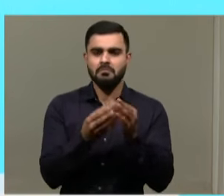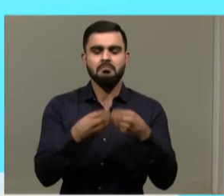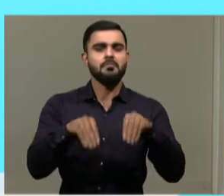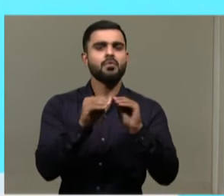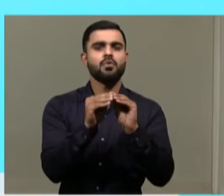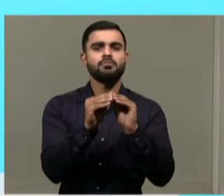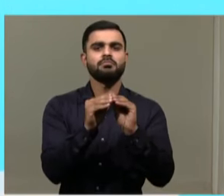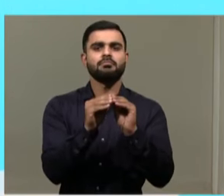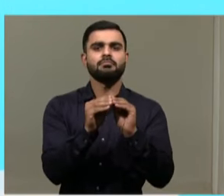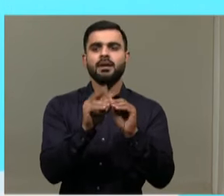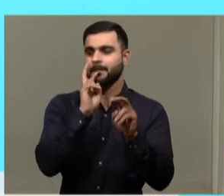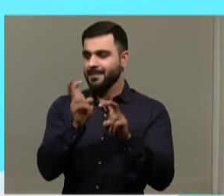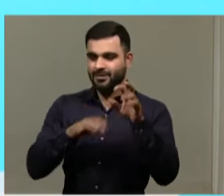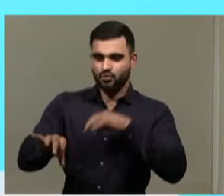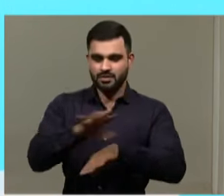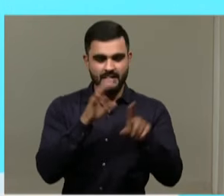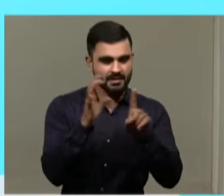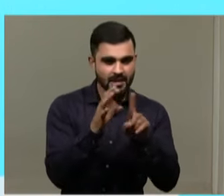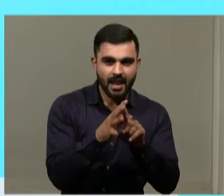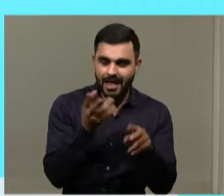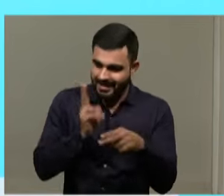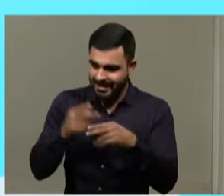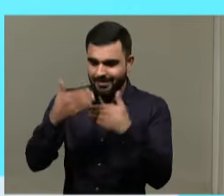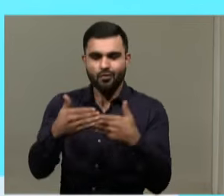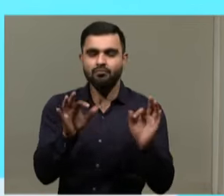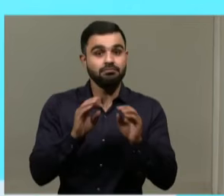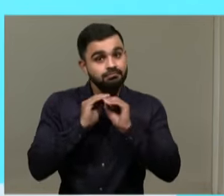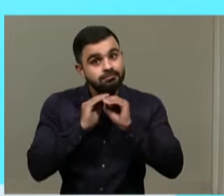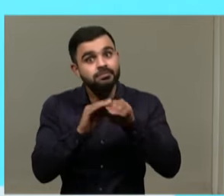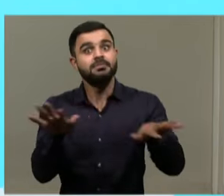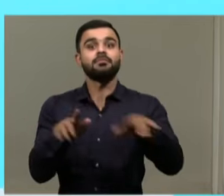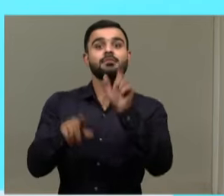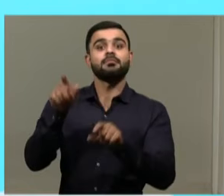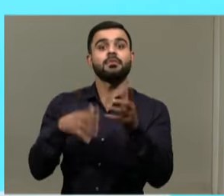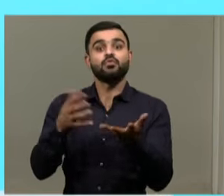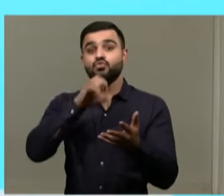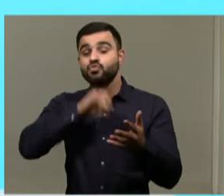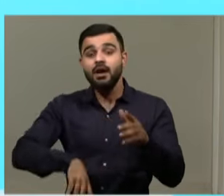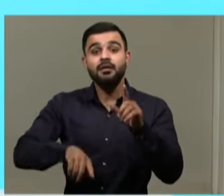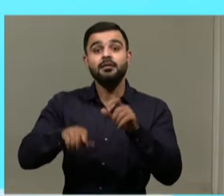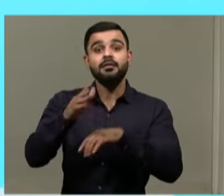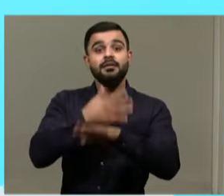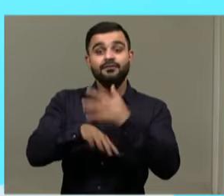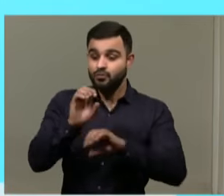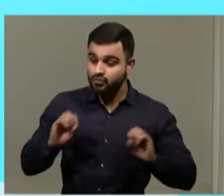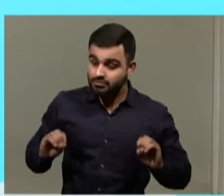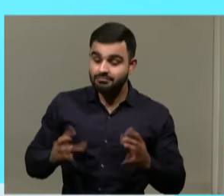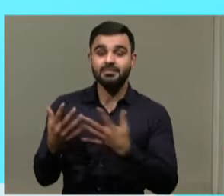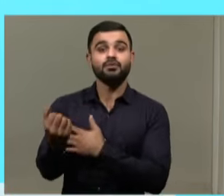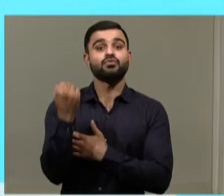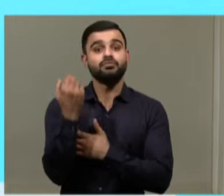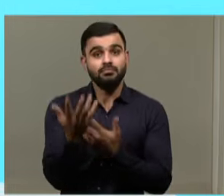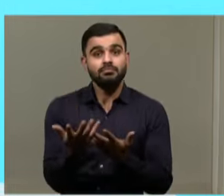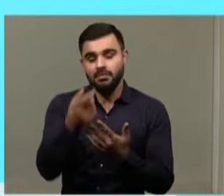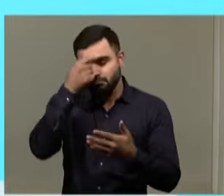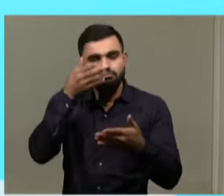in metro cities like Delhi or Bombay and so on. think people, young people with disabilities have started to take up